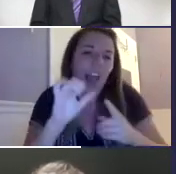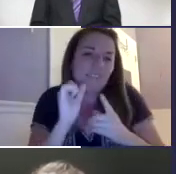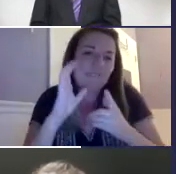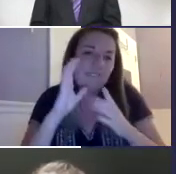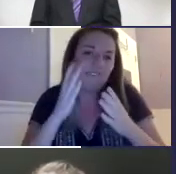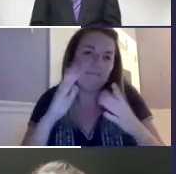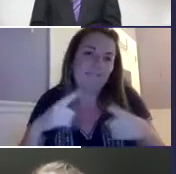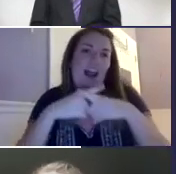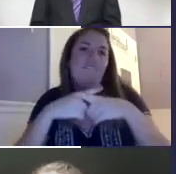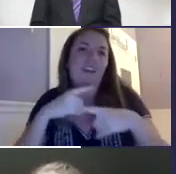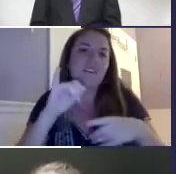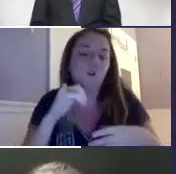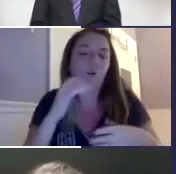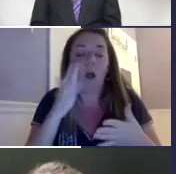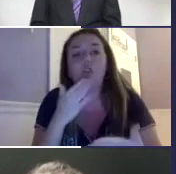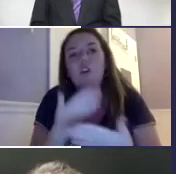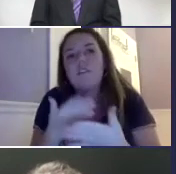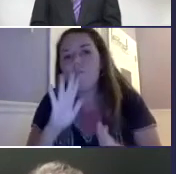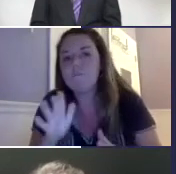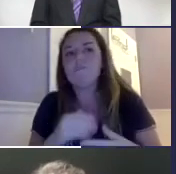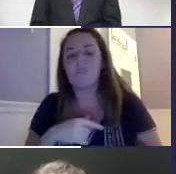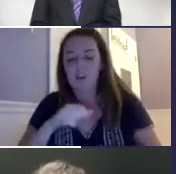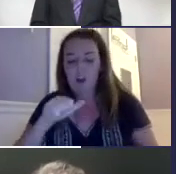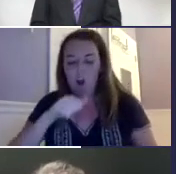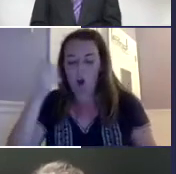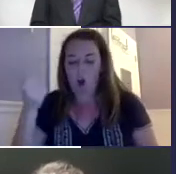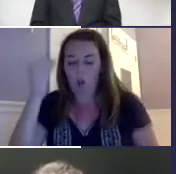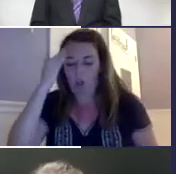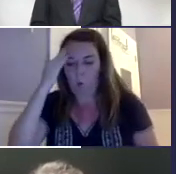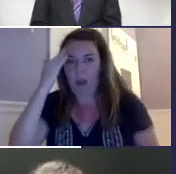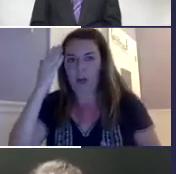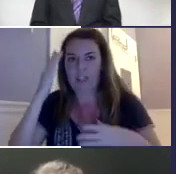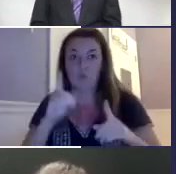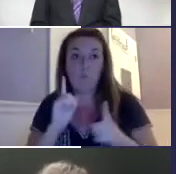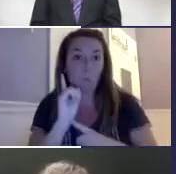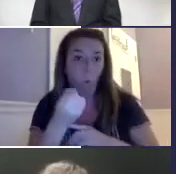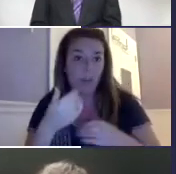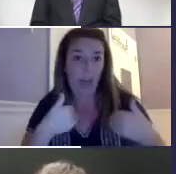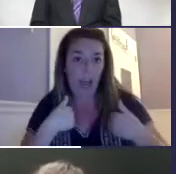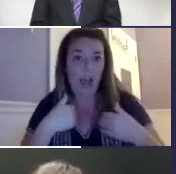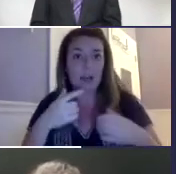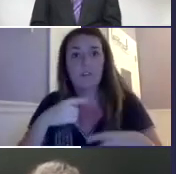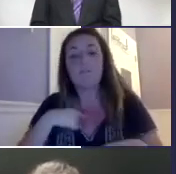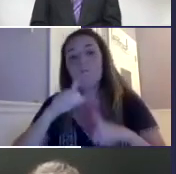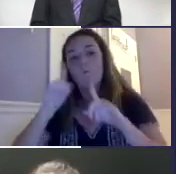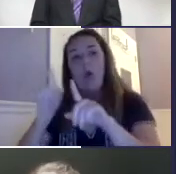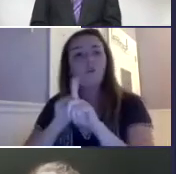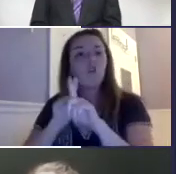So really, and that situation was resolved. The conflict was eventually resolved and we're good now, but that was definitely a challenge.